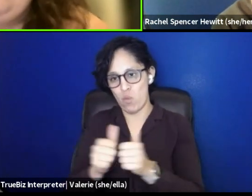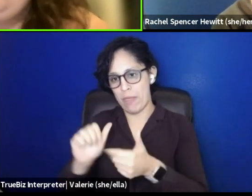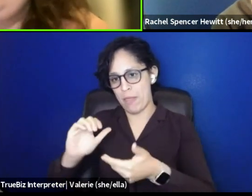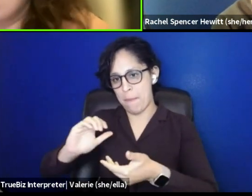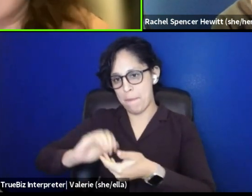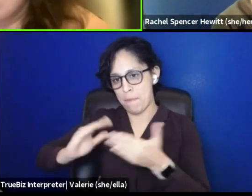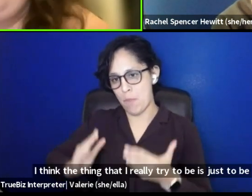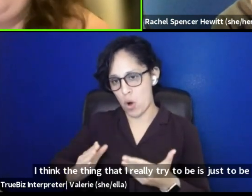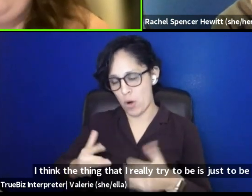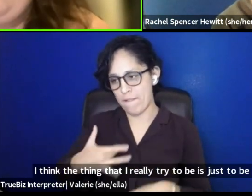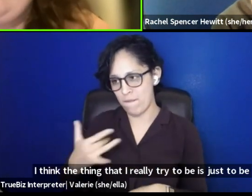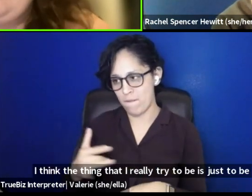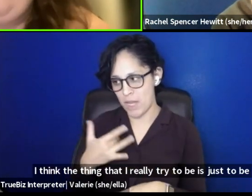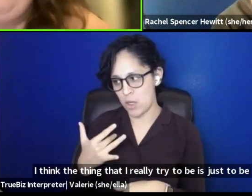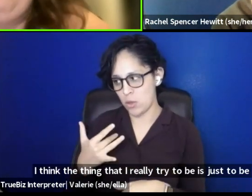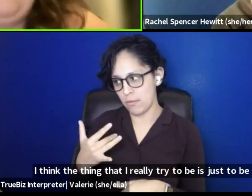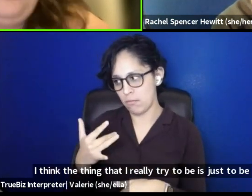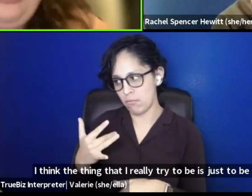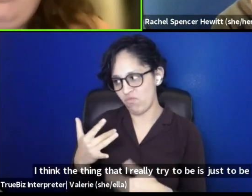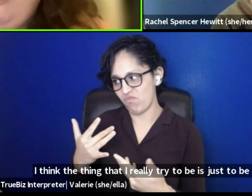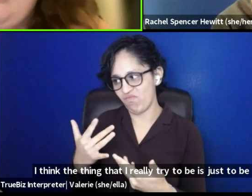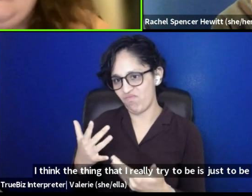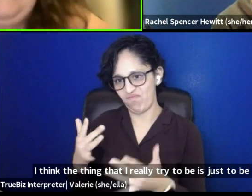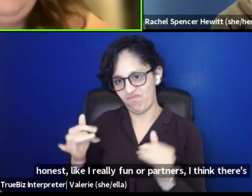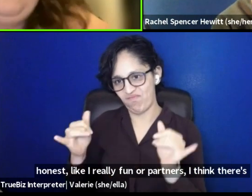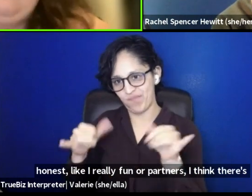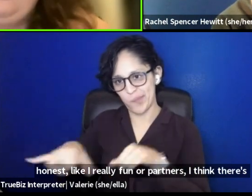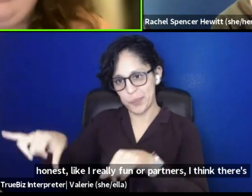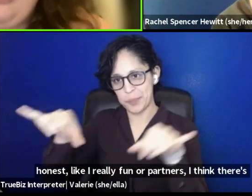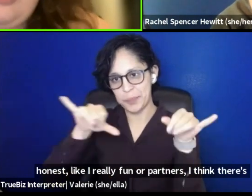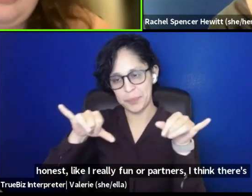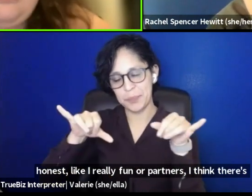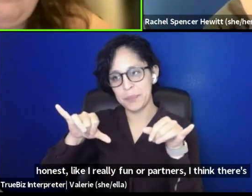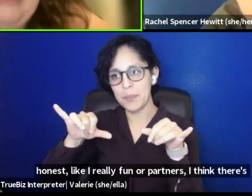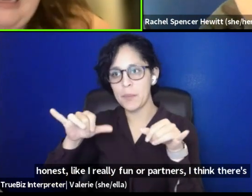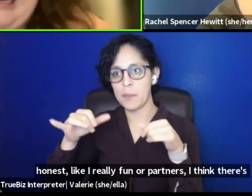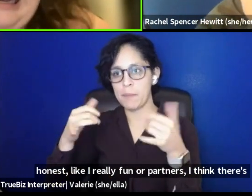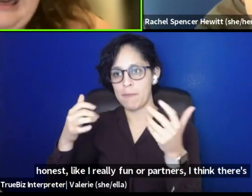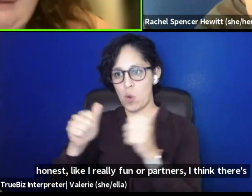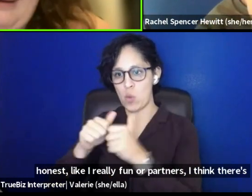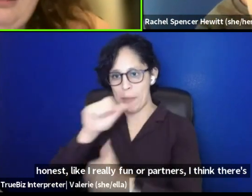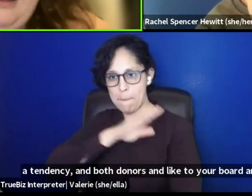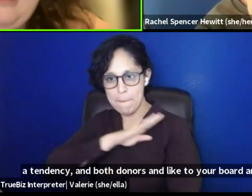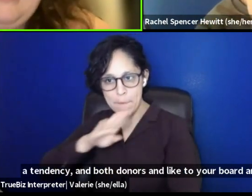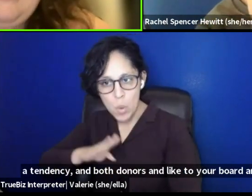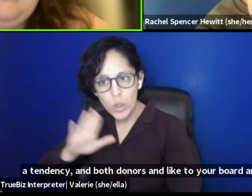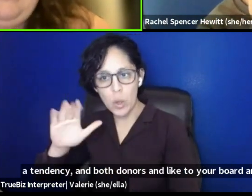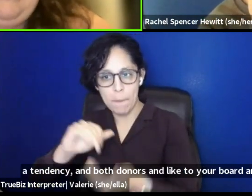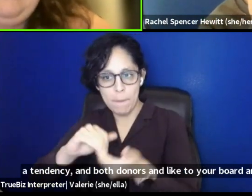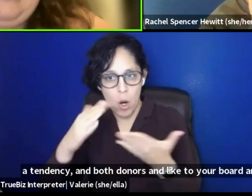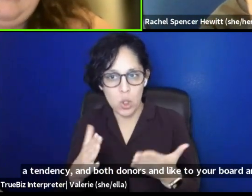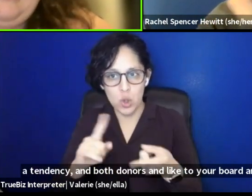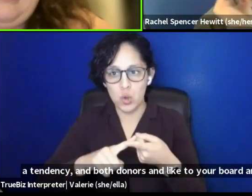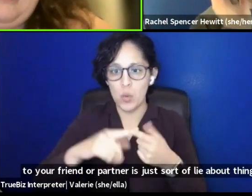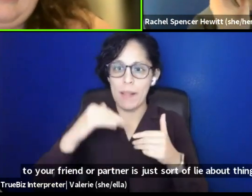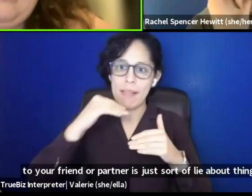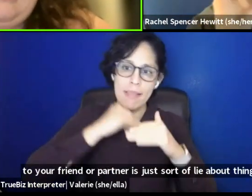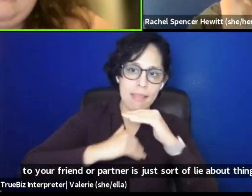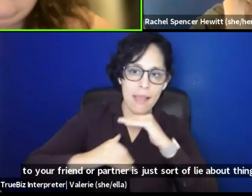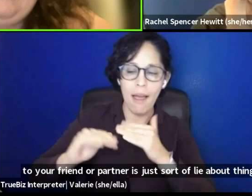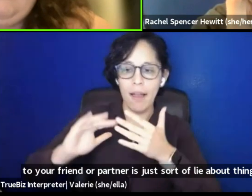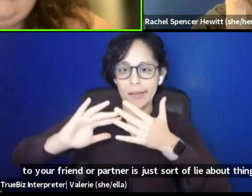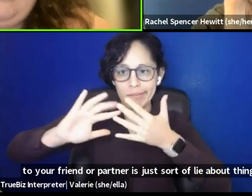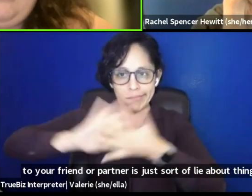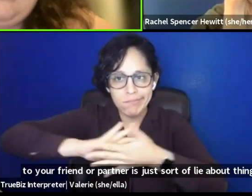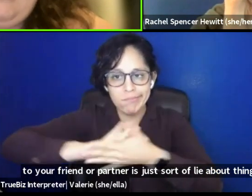and both donors and like to your board and to your funder partners to sort of lie about things. And like, I think